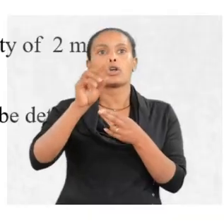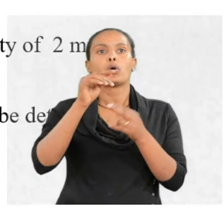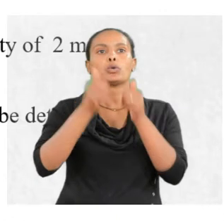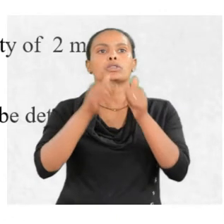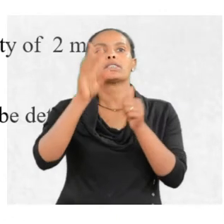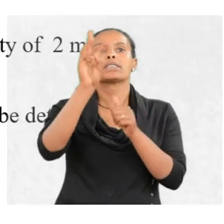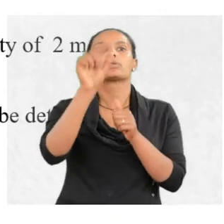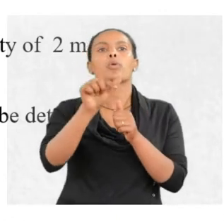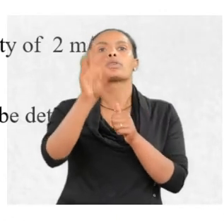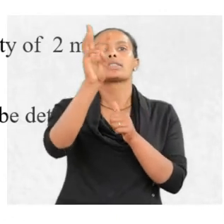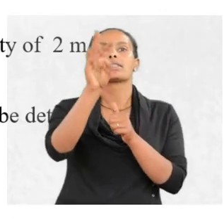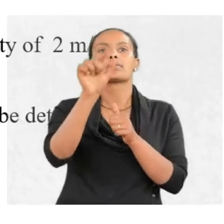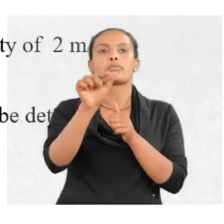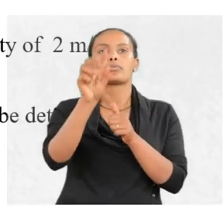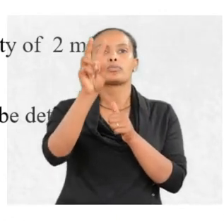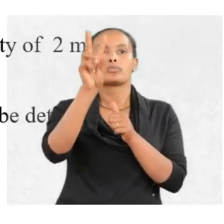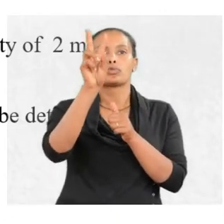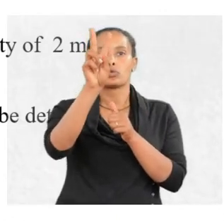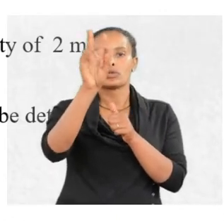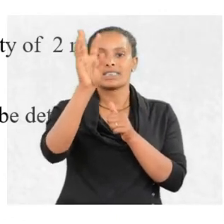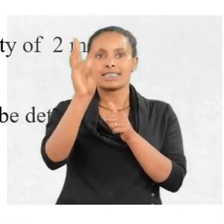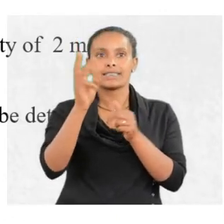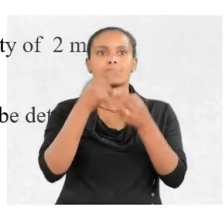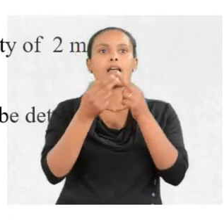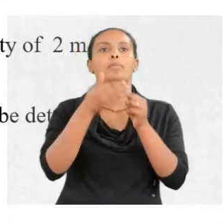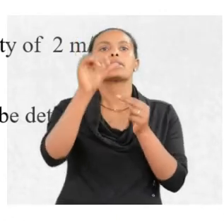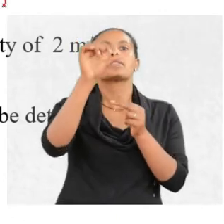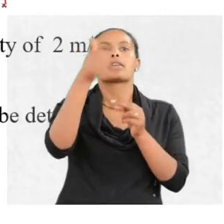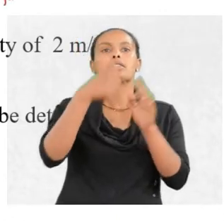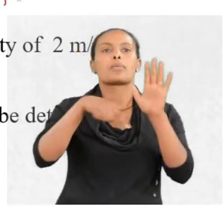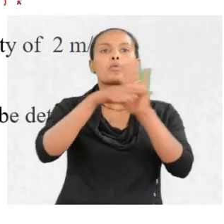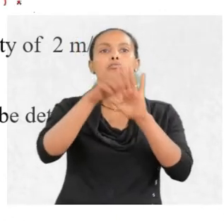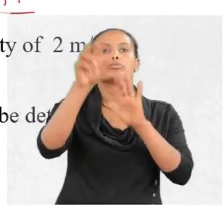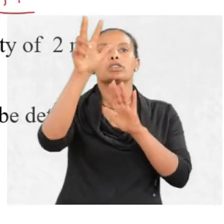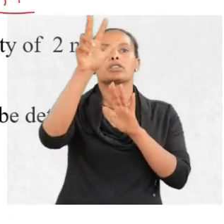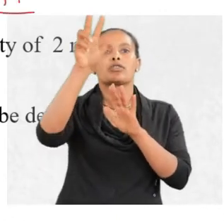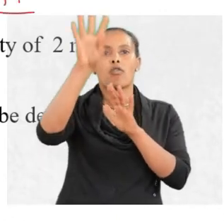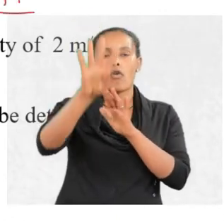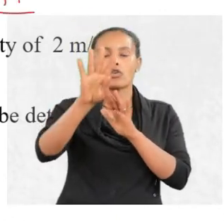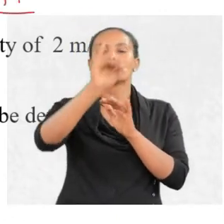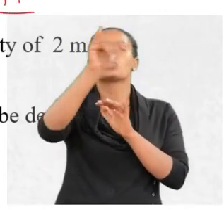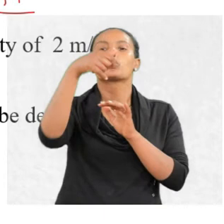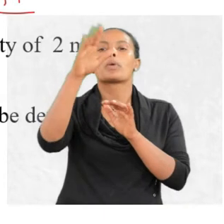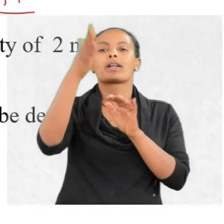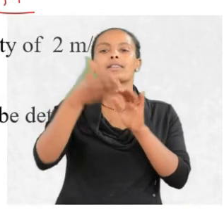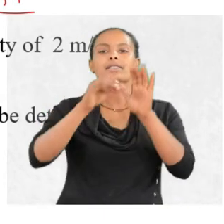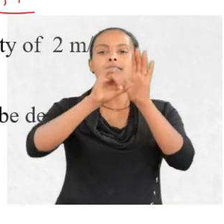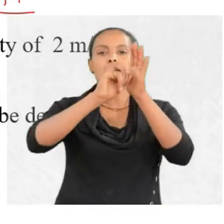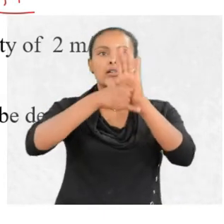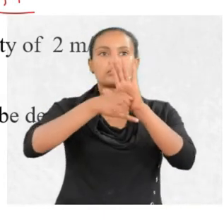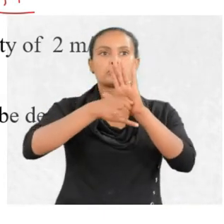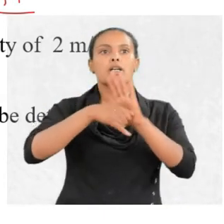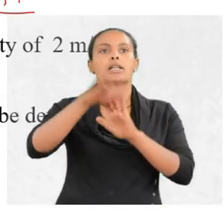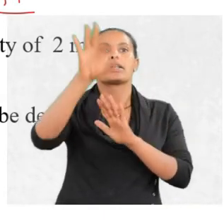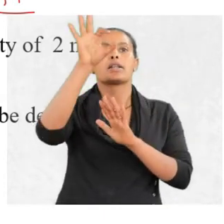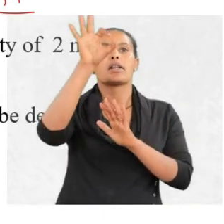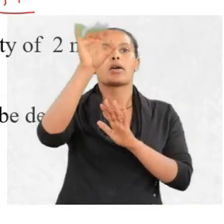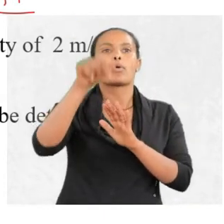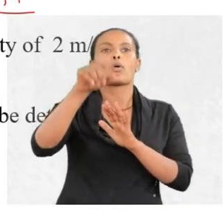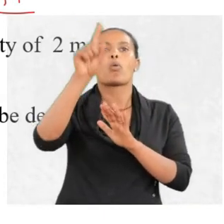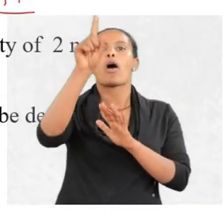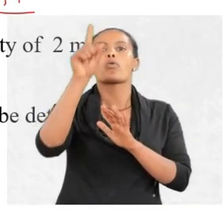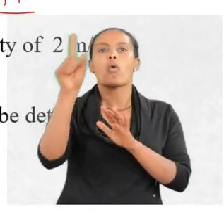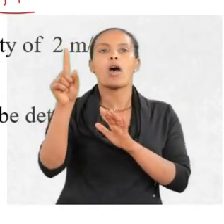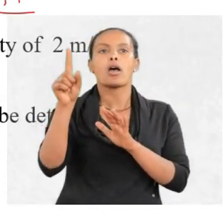6.626 times 10 to the power of minus 34 joules second divided by mass of electron is 9.11